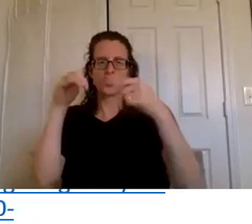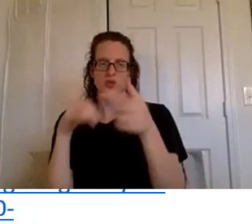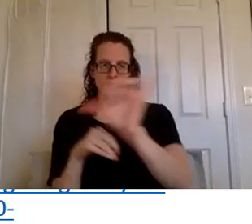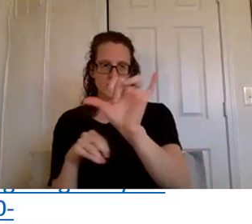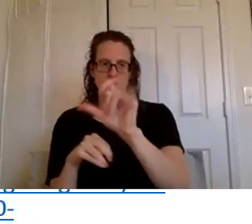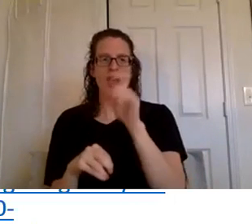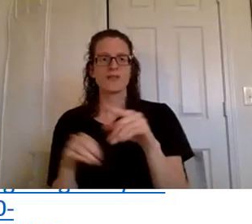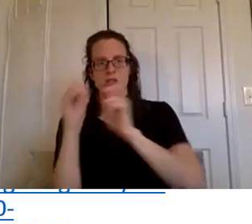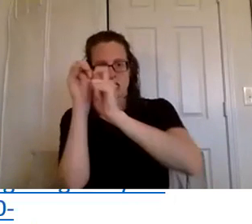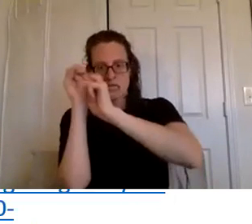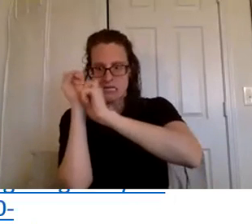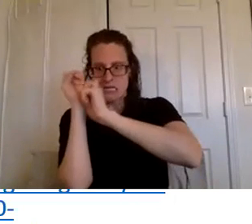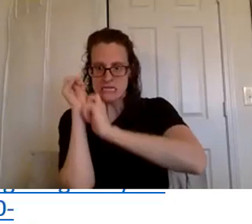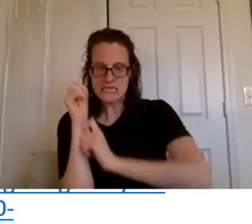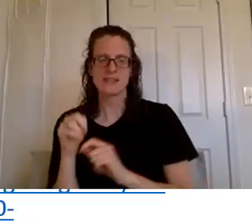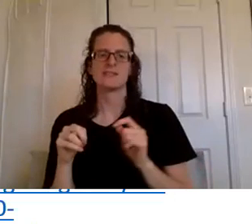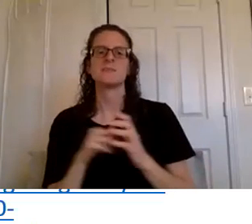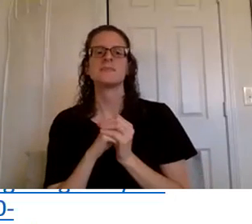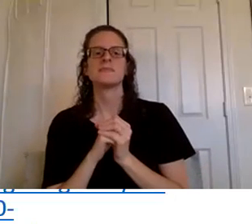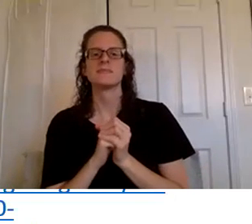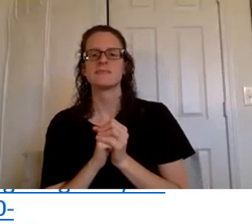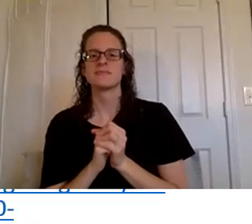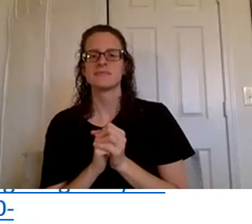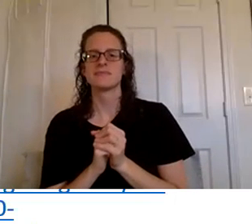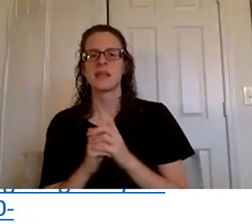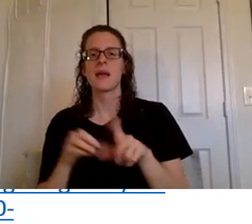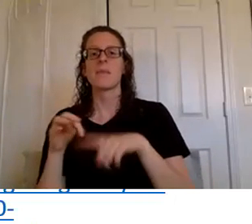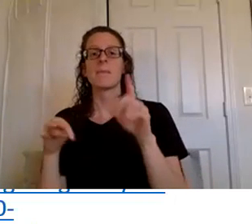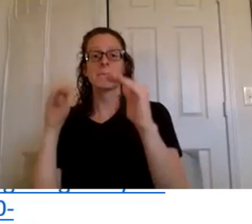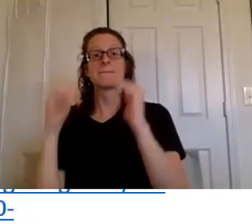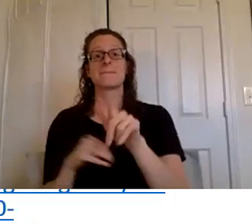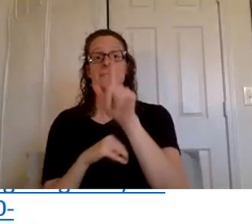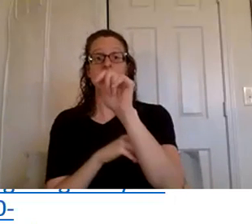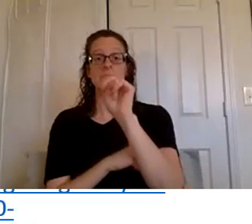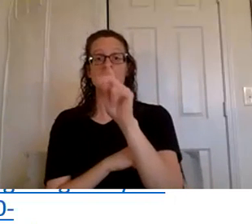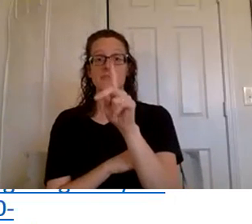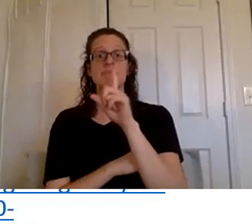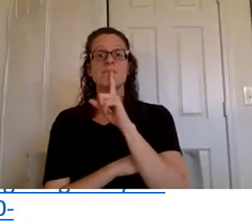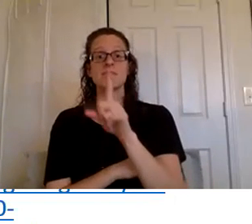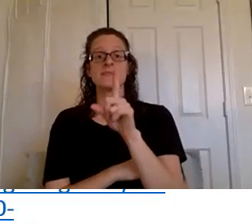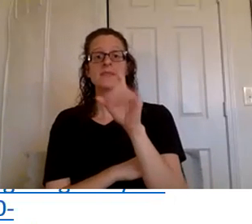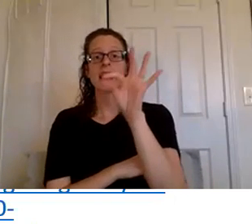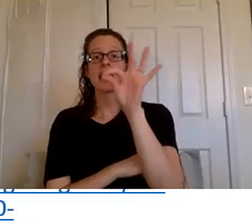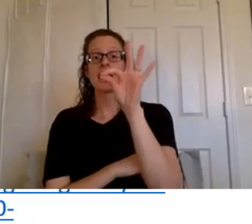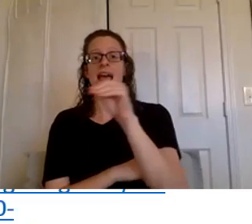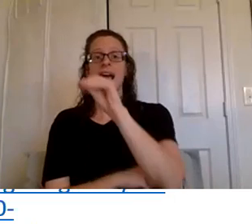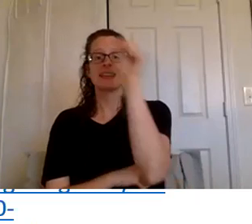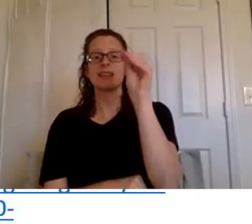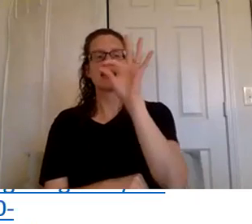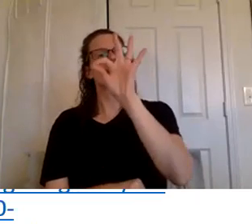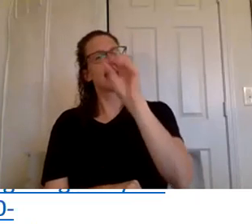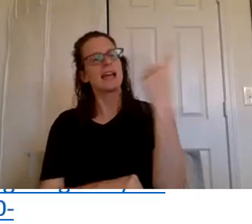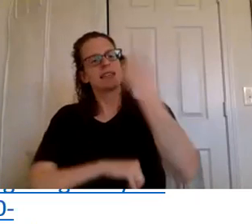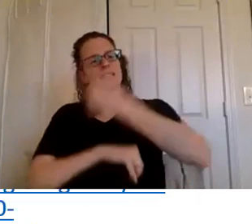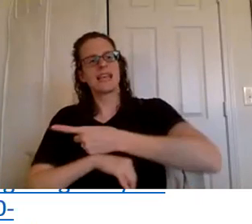down all these web addresses because that's complicated but the next link is the um 90 day rise to success um